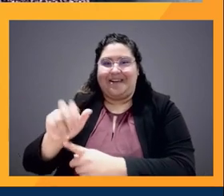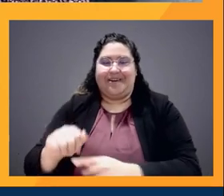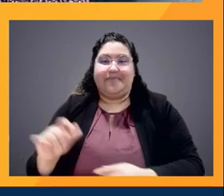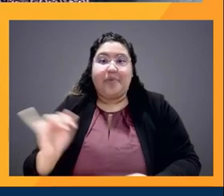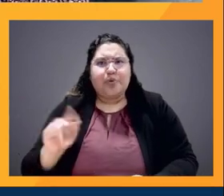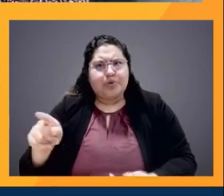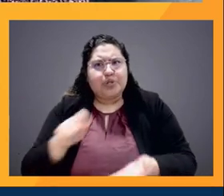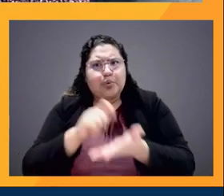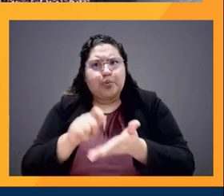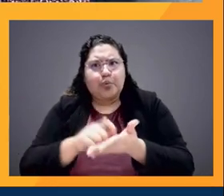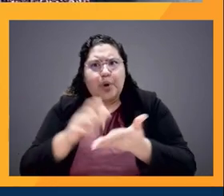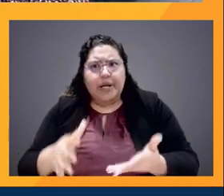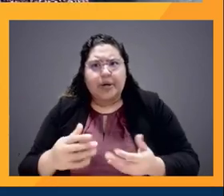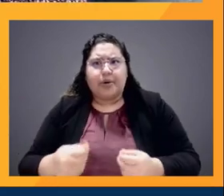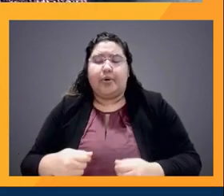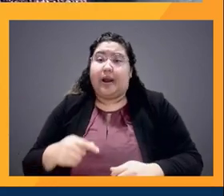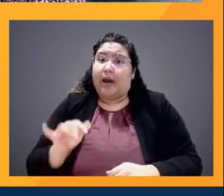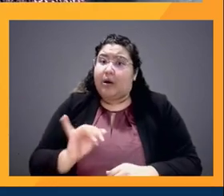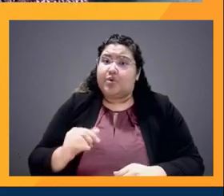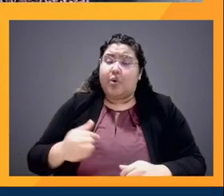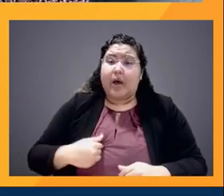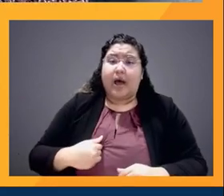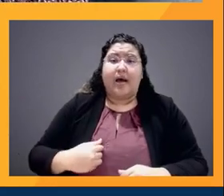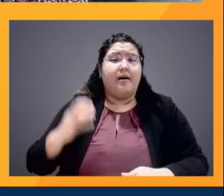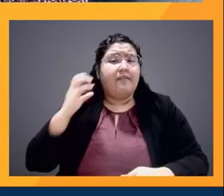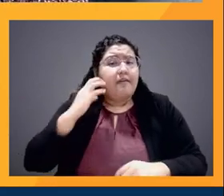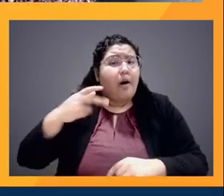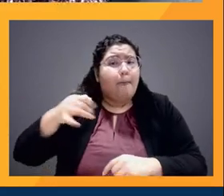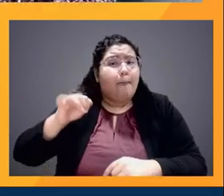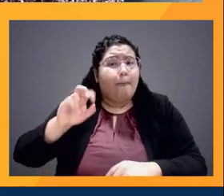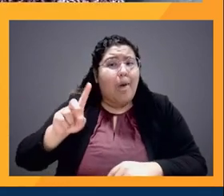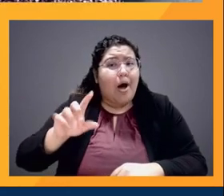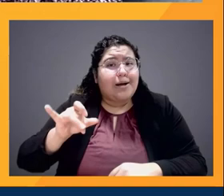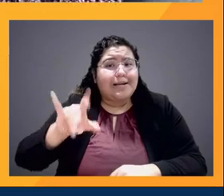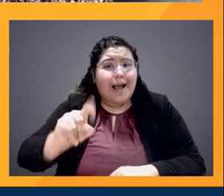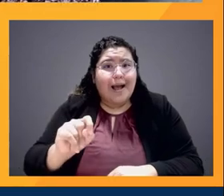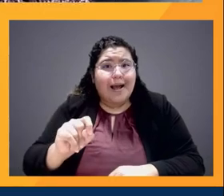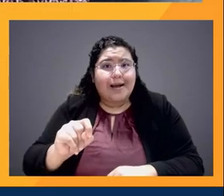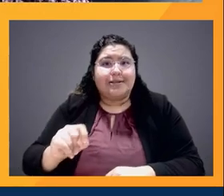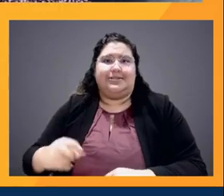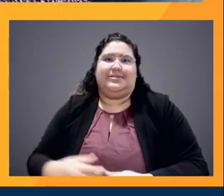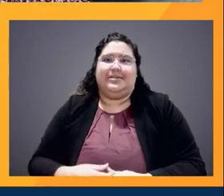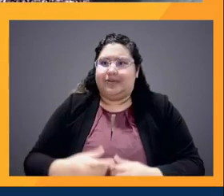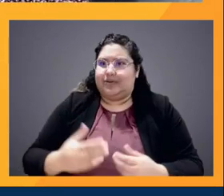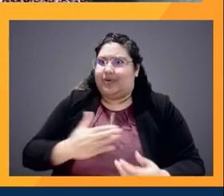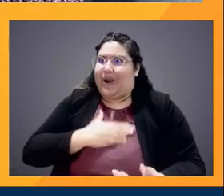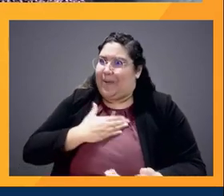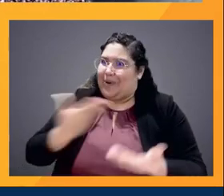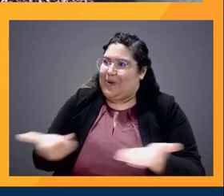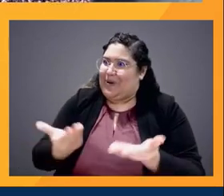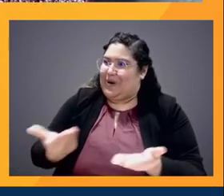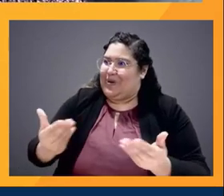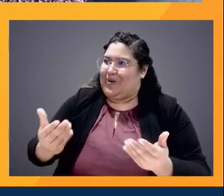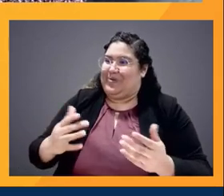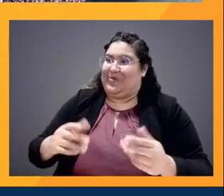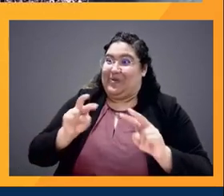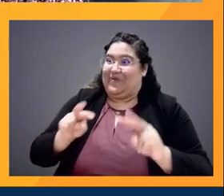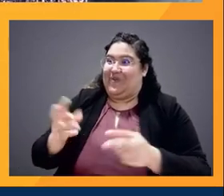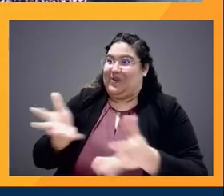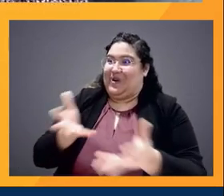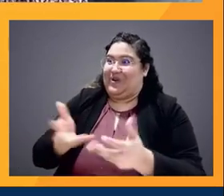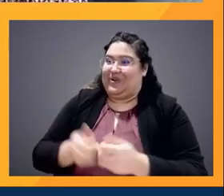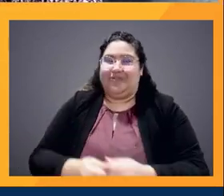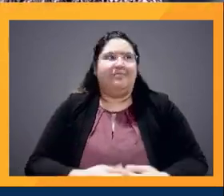Garcia podcast. Danai, thank you so much for joining us today. We can't wait to talk to you. My pleasure. Thank you for having me.